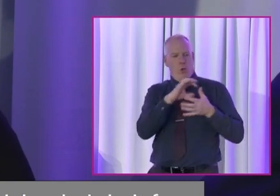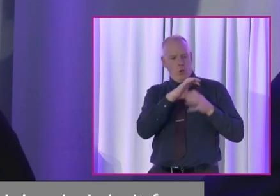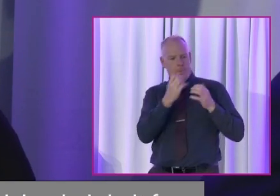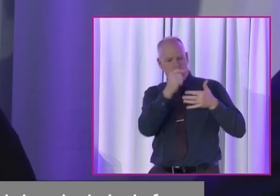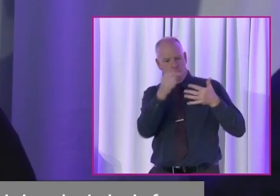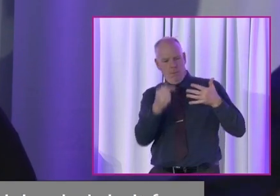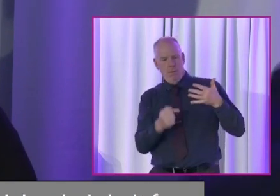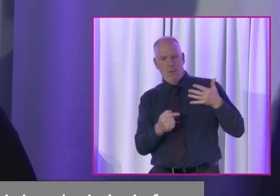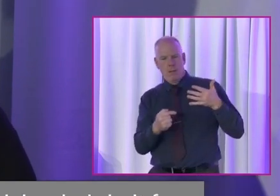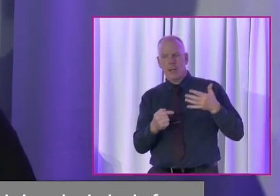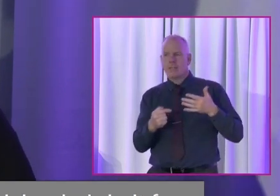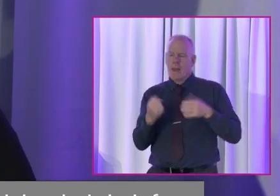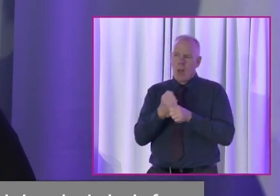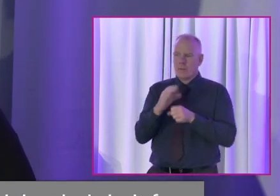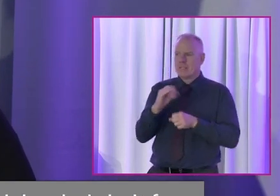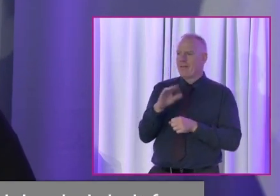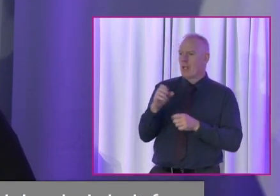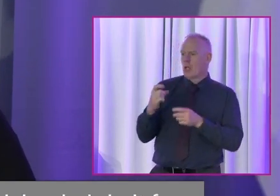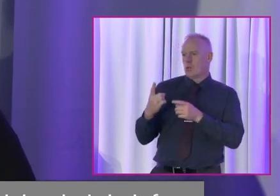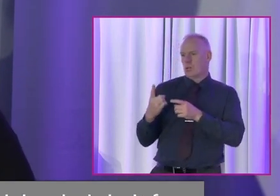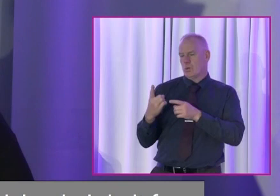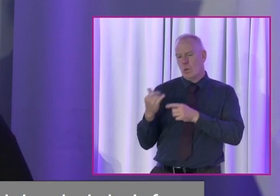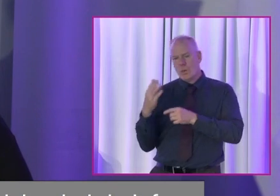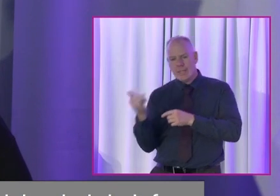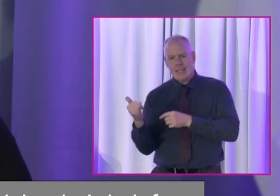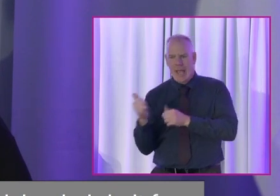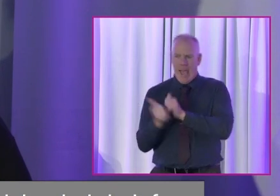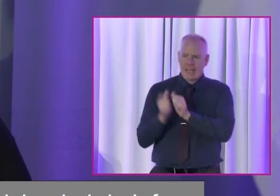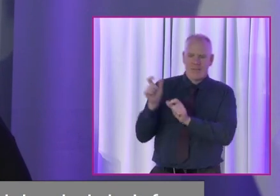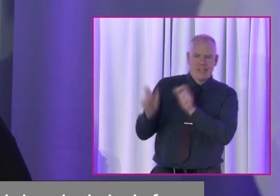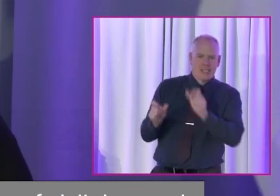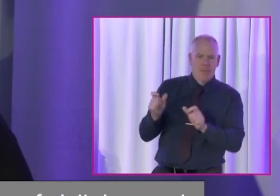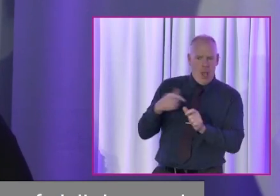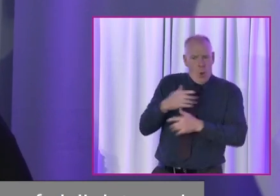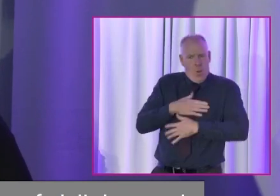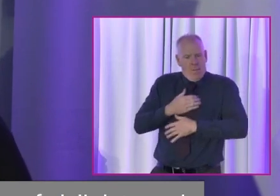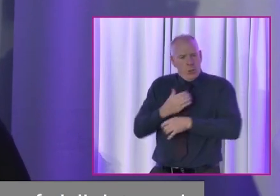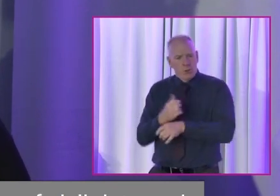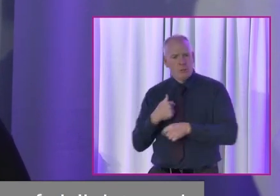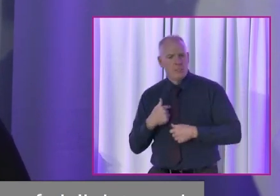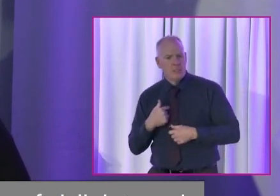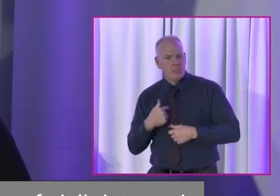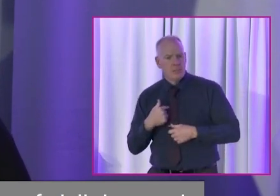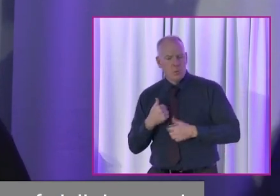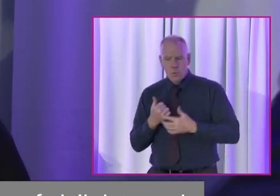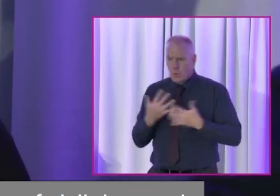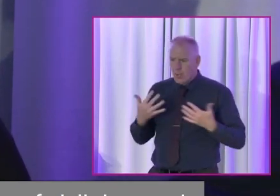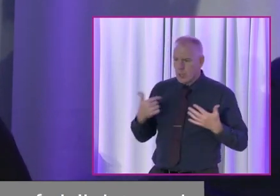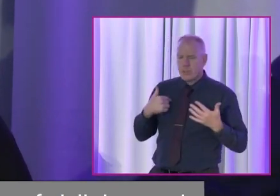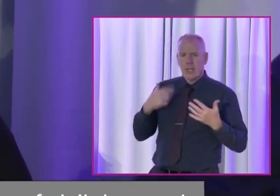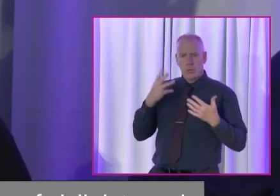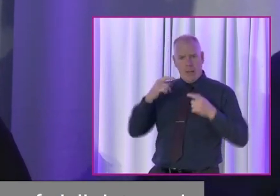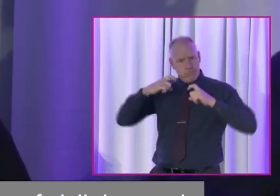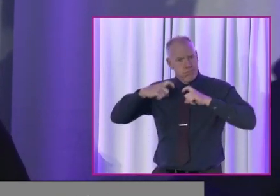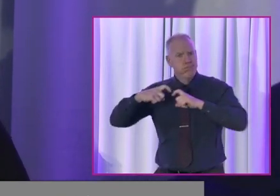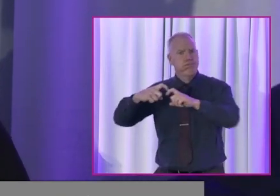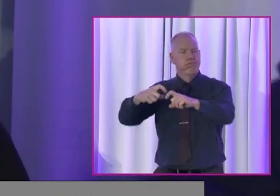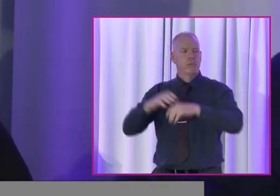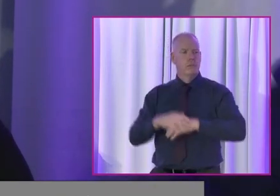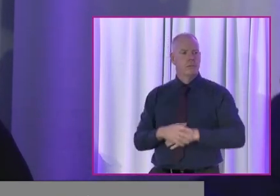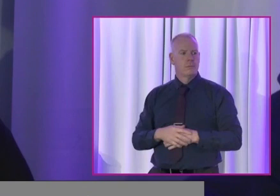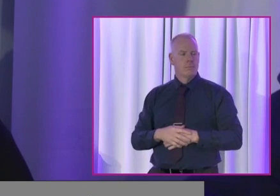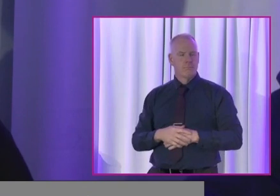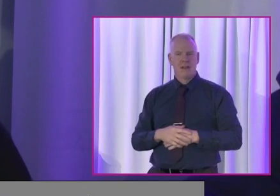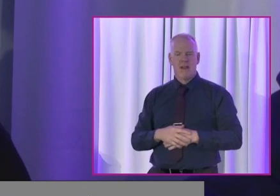more of a sense of civil duty and an active citizenship. I believe in that. I love my country so much. And that's what always sustains me. Anytime I feel